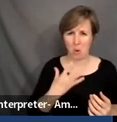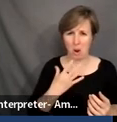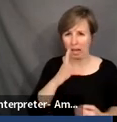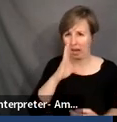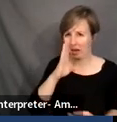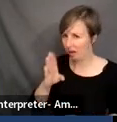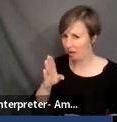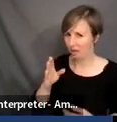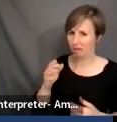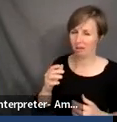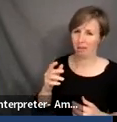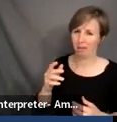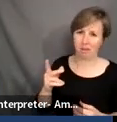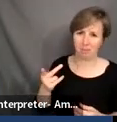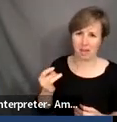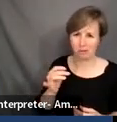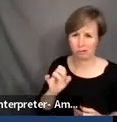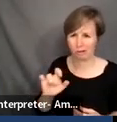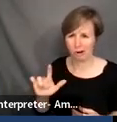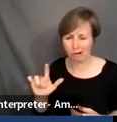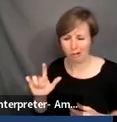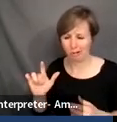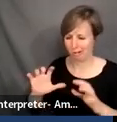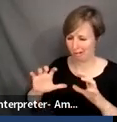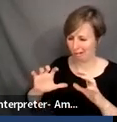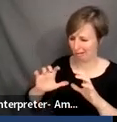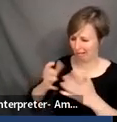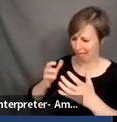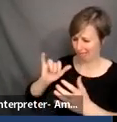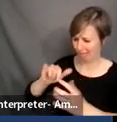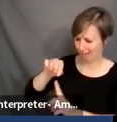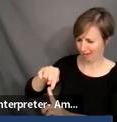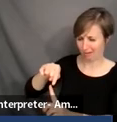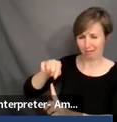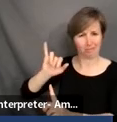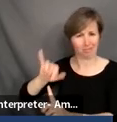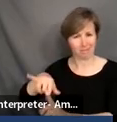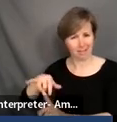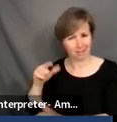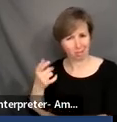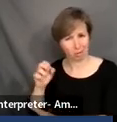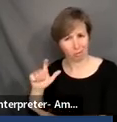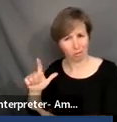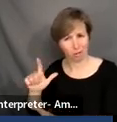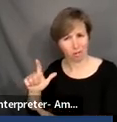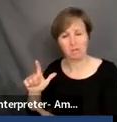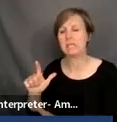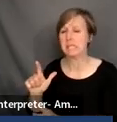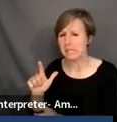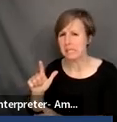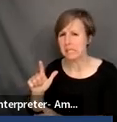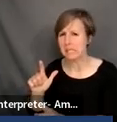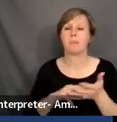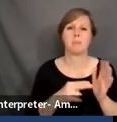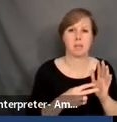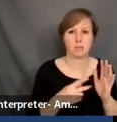patriarchal classes? So I think in thinking about policies, we need to refine those terms. What does